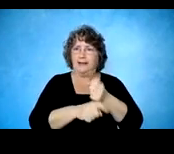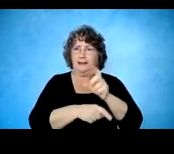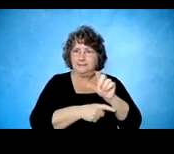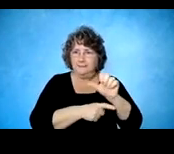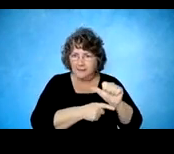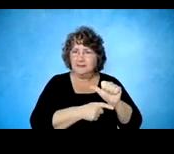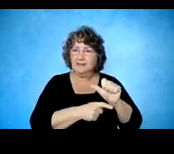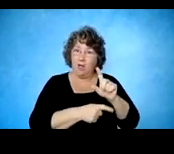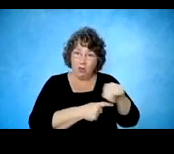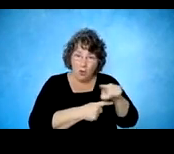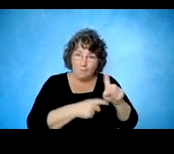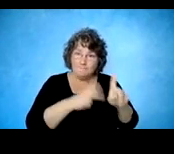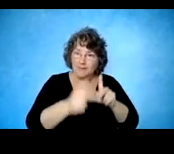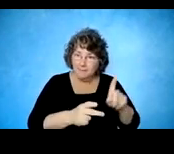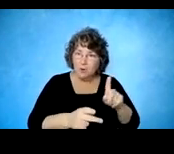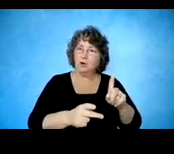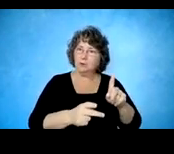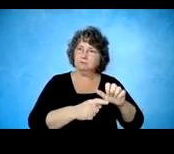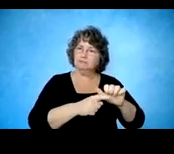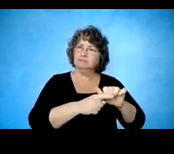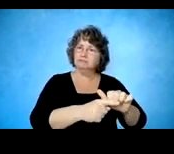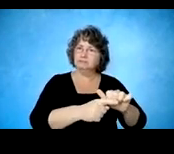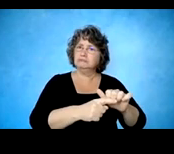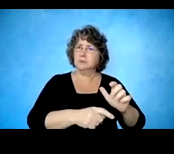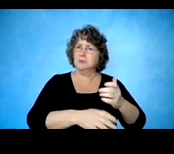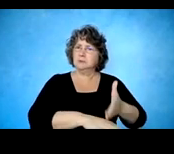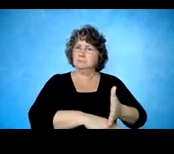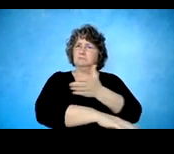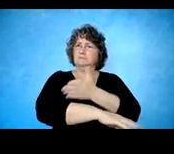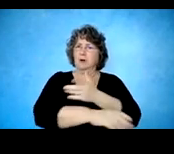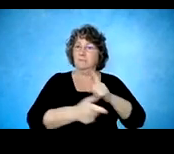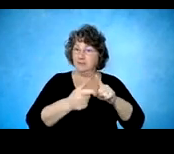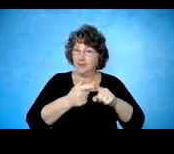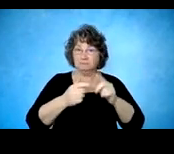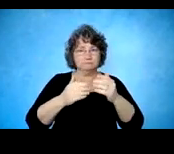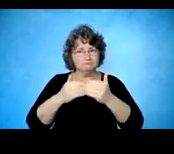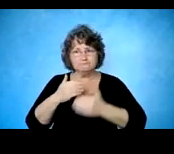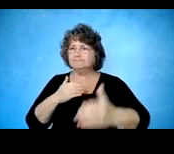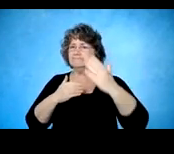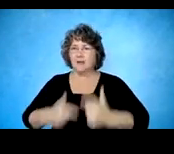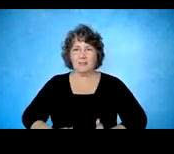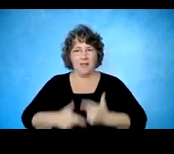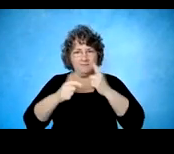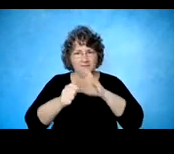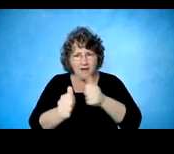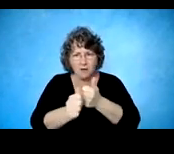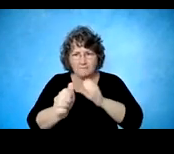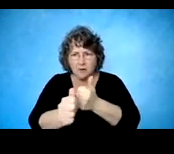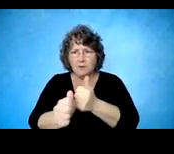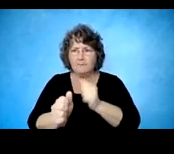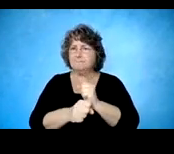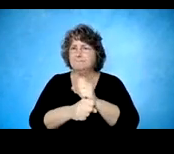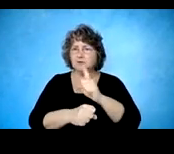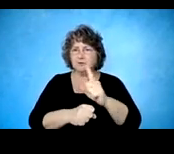and being able to follow up with them. Also of key importance is not only is the patient affected after a significant